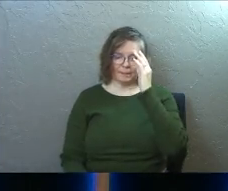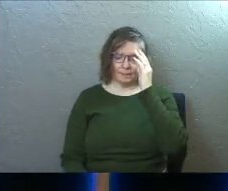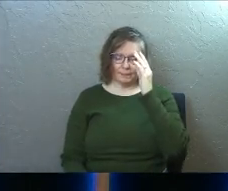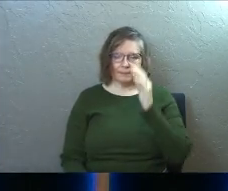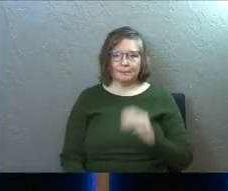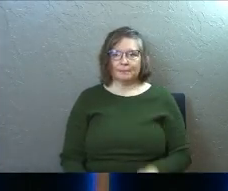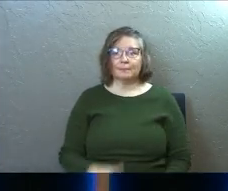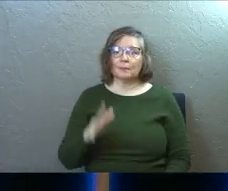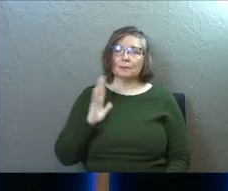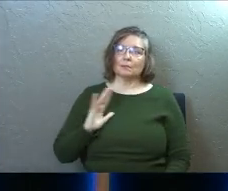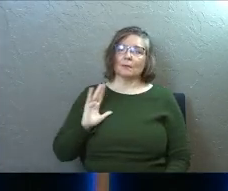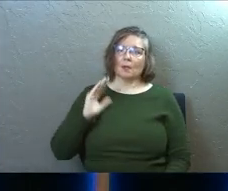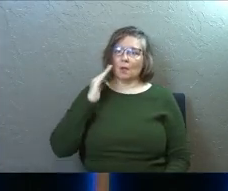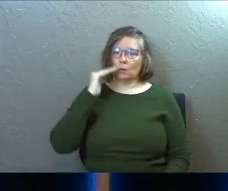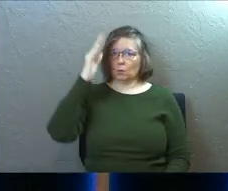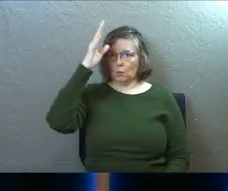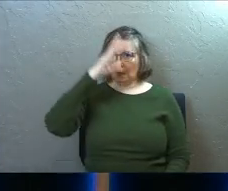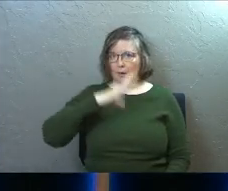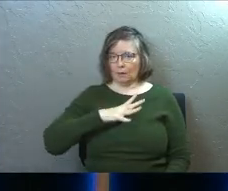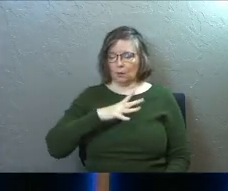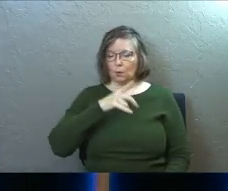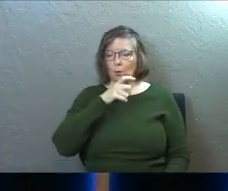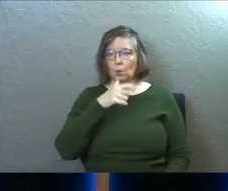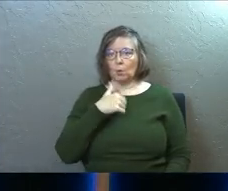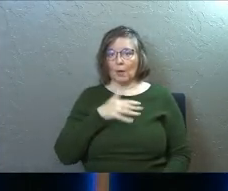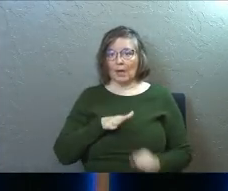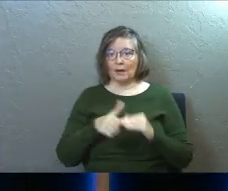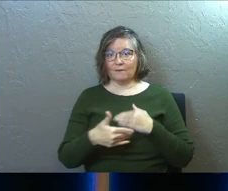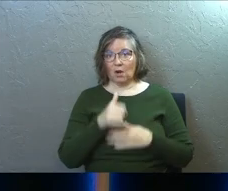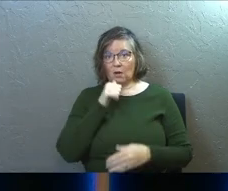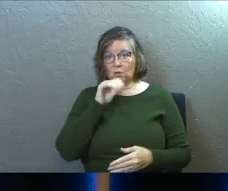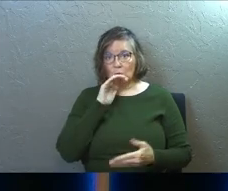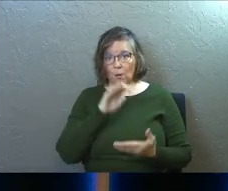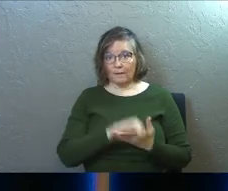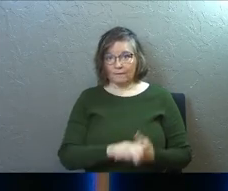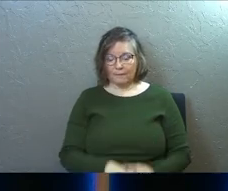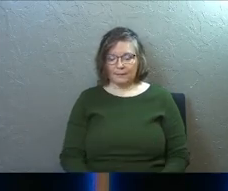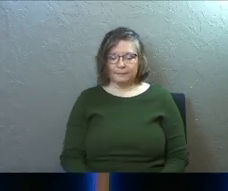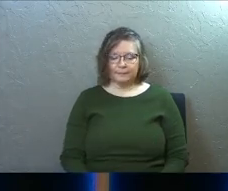I knew a guy who had an affair on his wife.